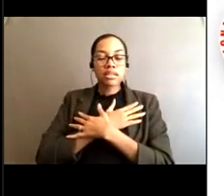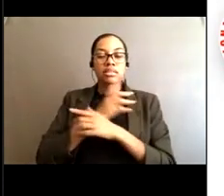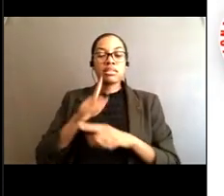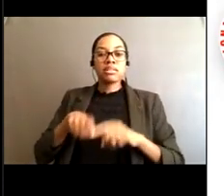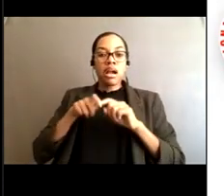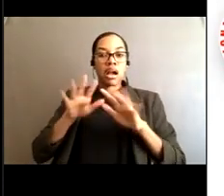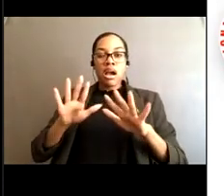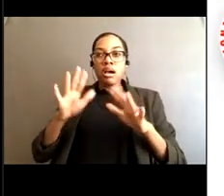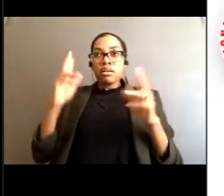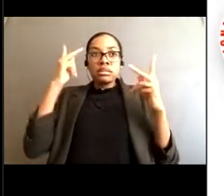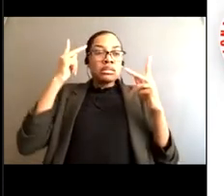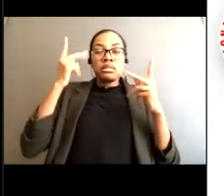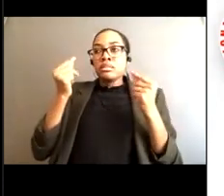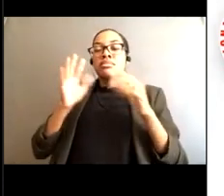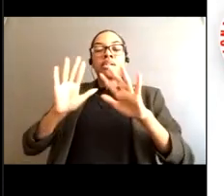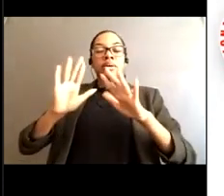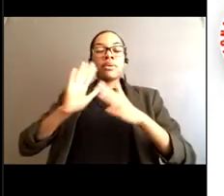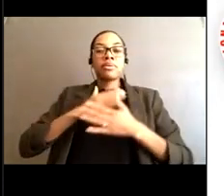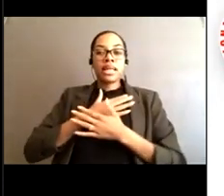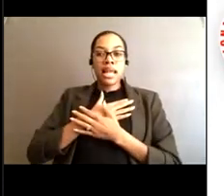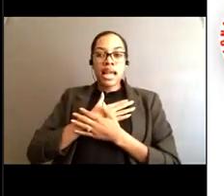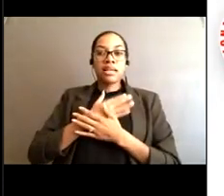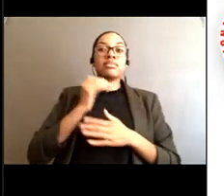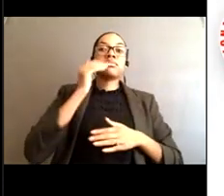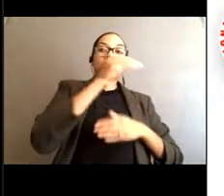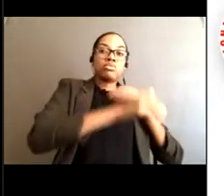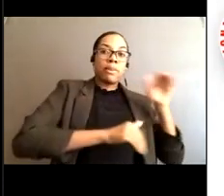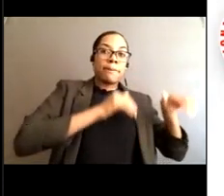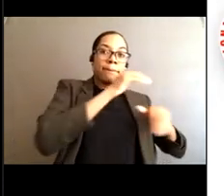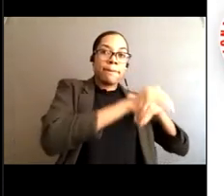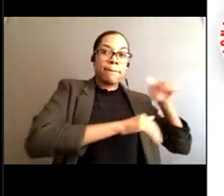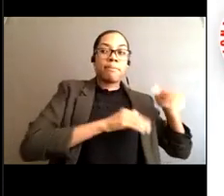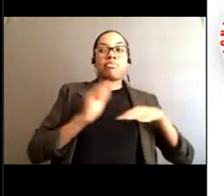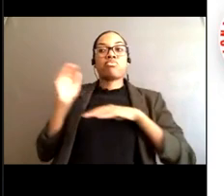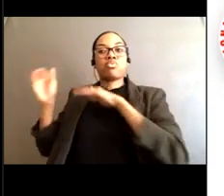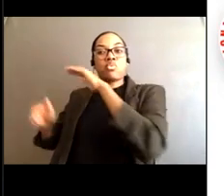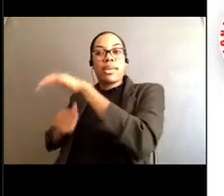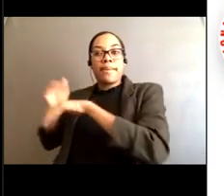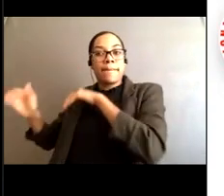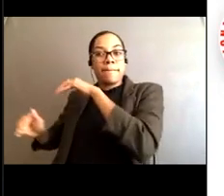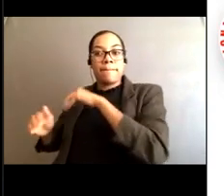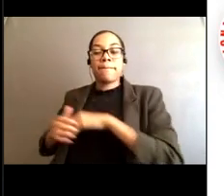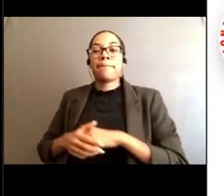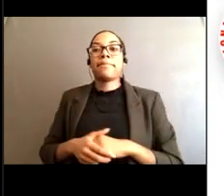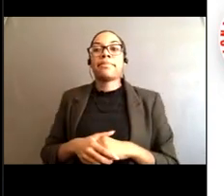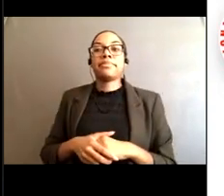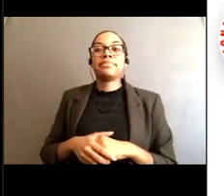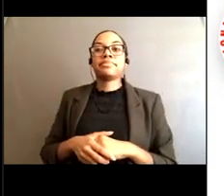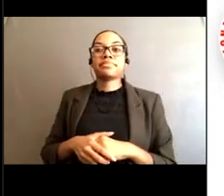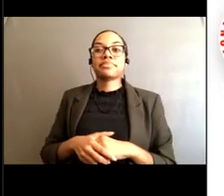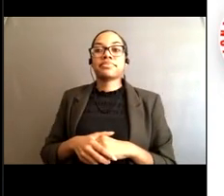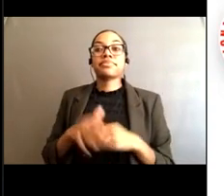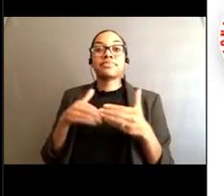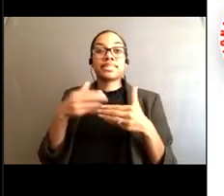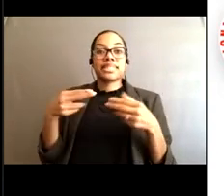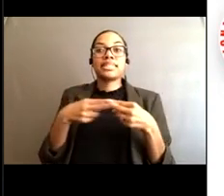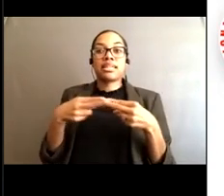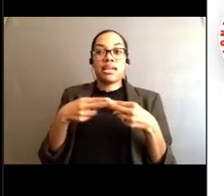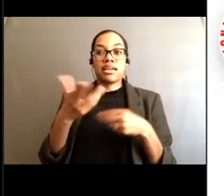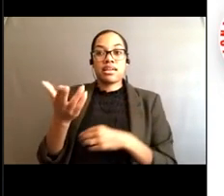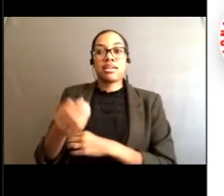out of the rip current by swimming parallel. That is your best option. If we go to the next slide here.